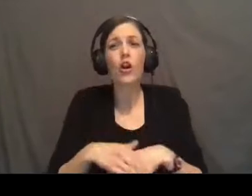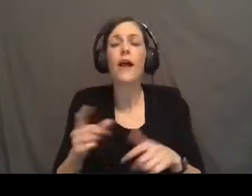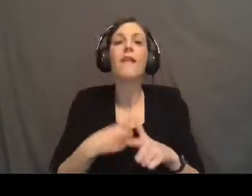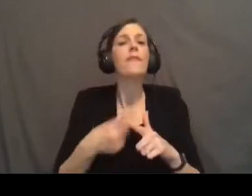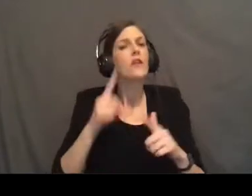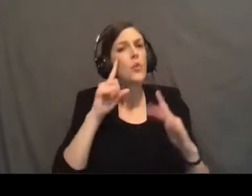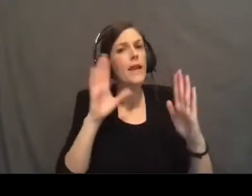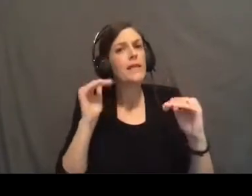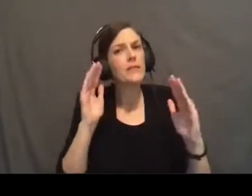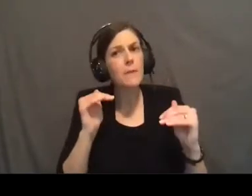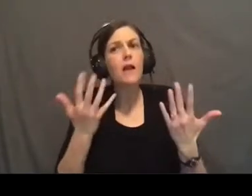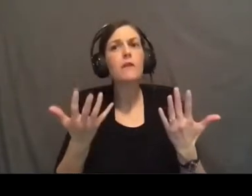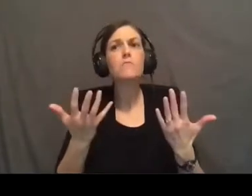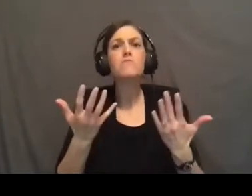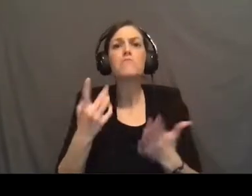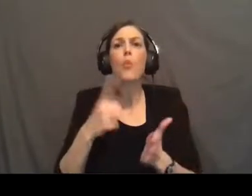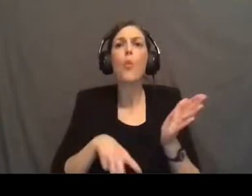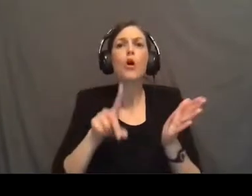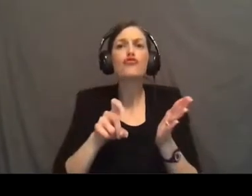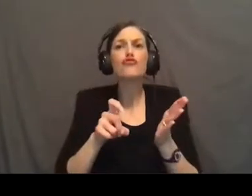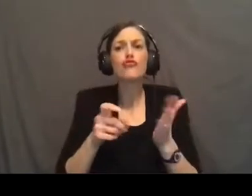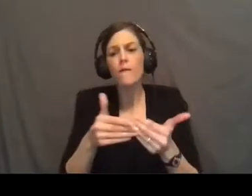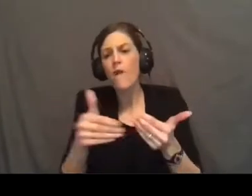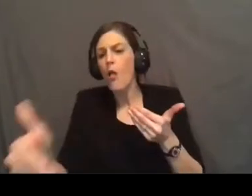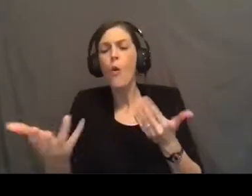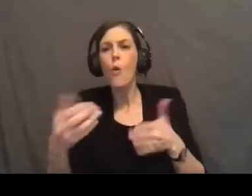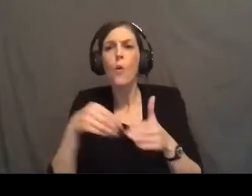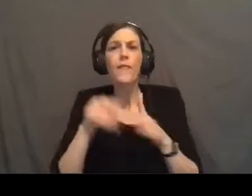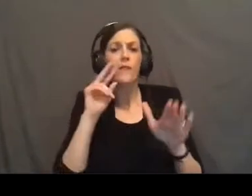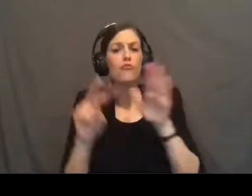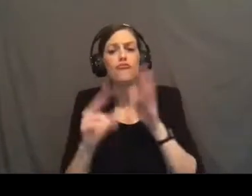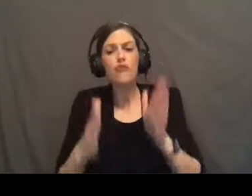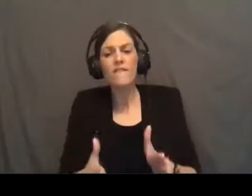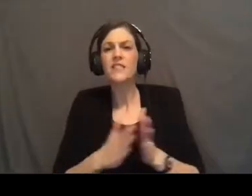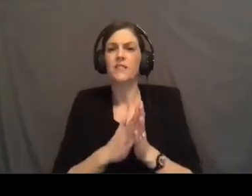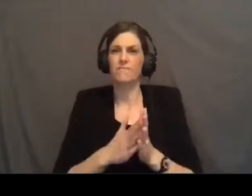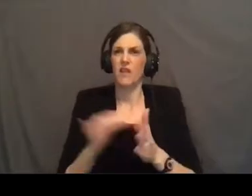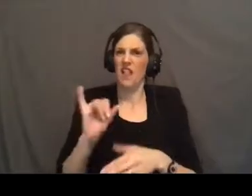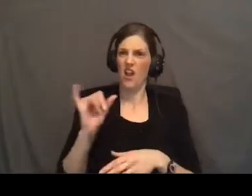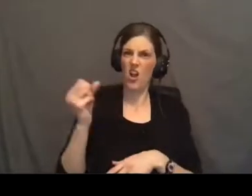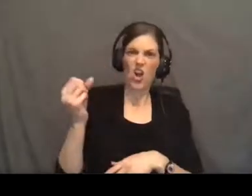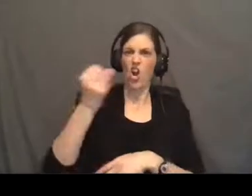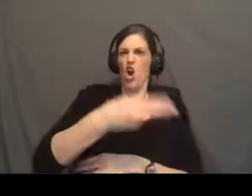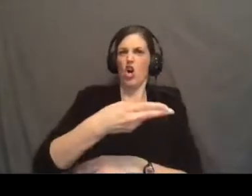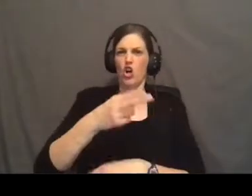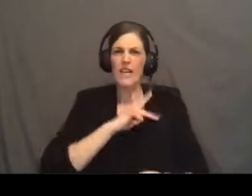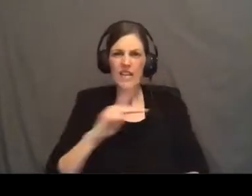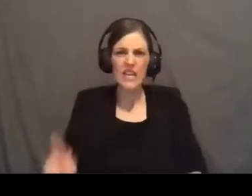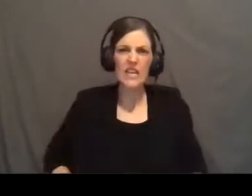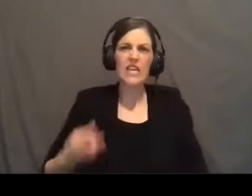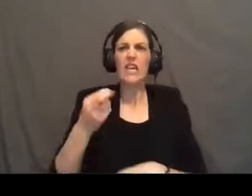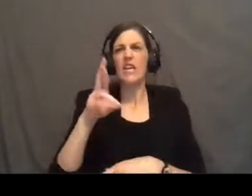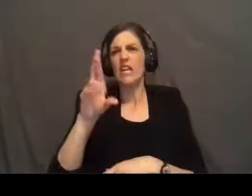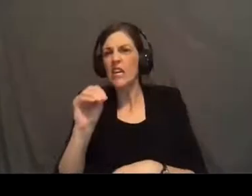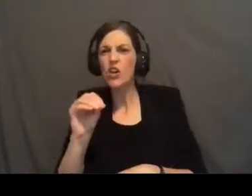expect what to follow here in Isaiah's prophecy to be of a conquering king. A hero unlike